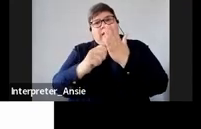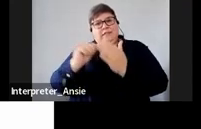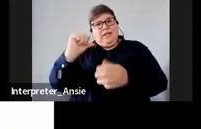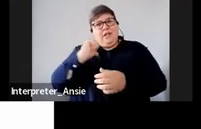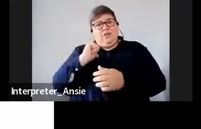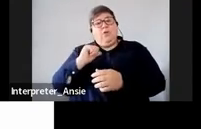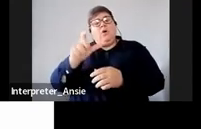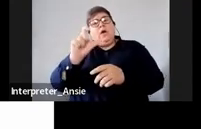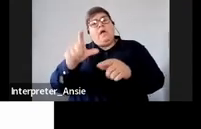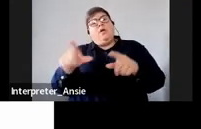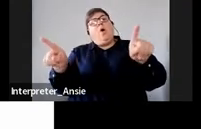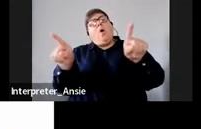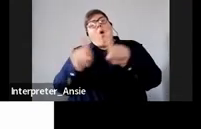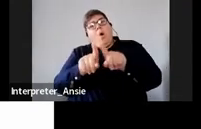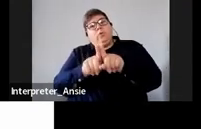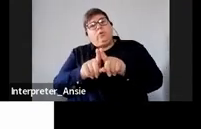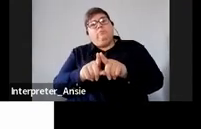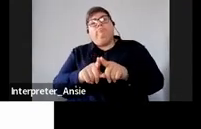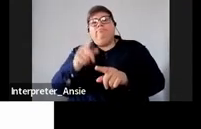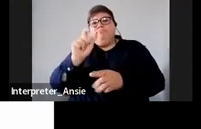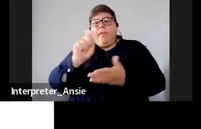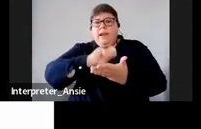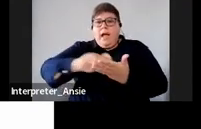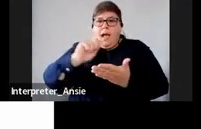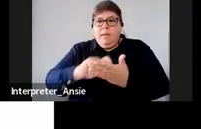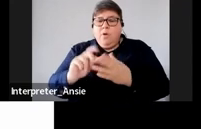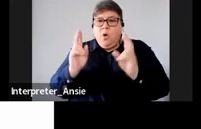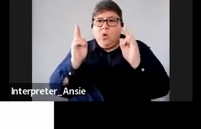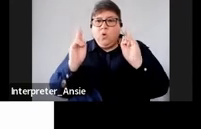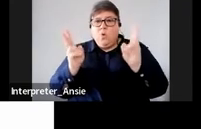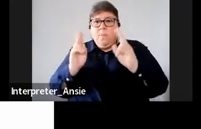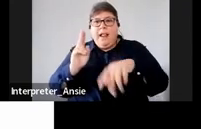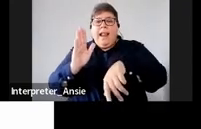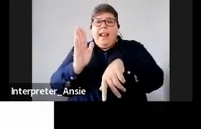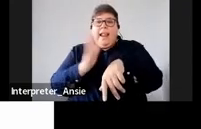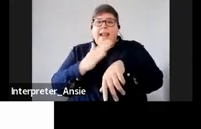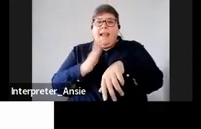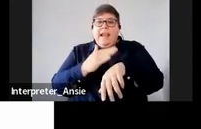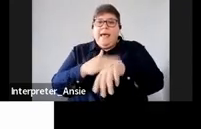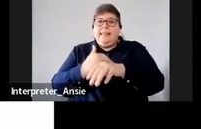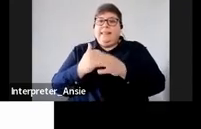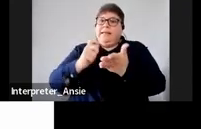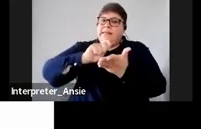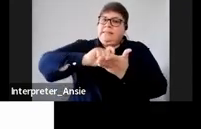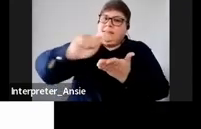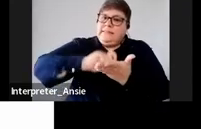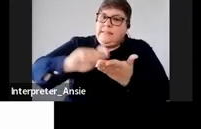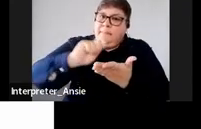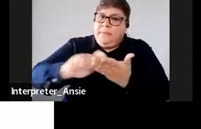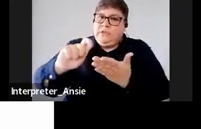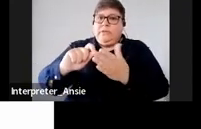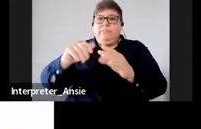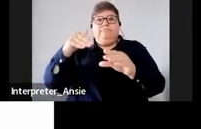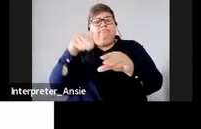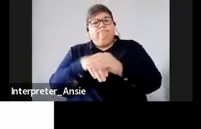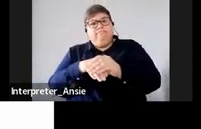can also apply for normal late submission which have resulted in